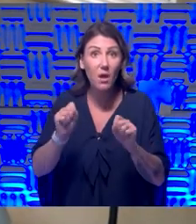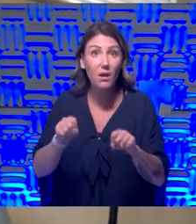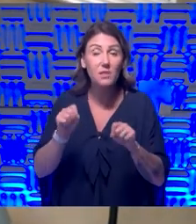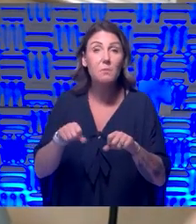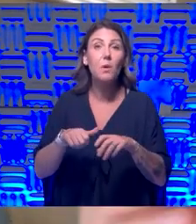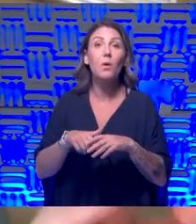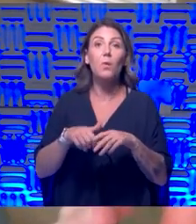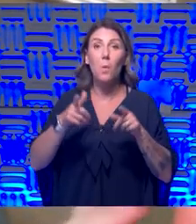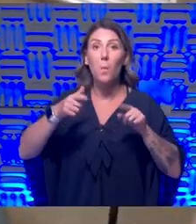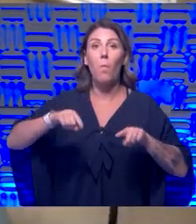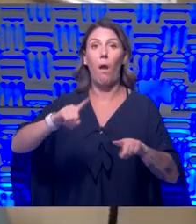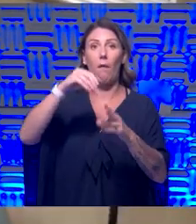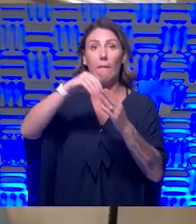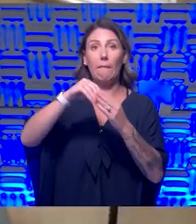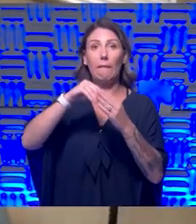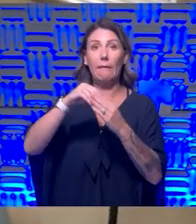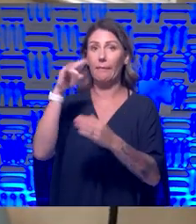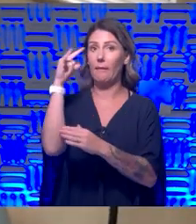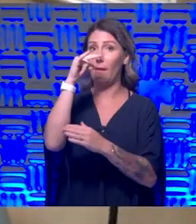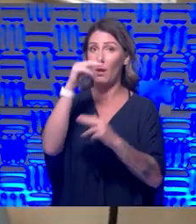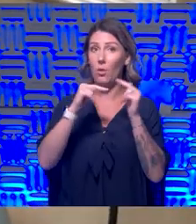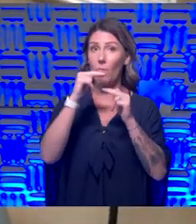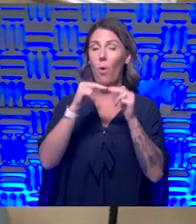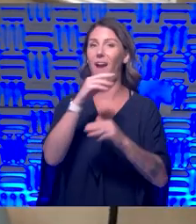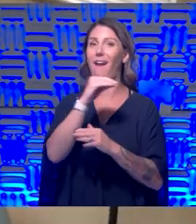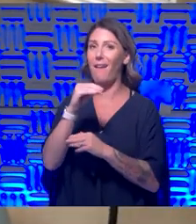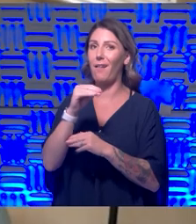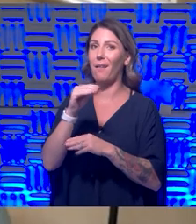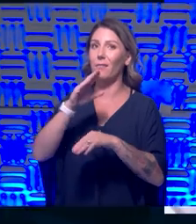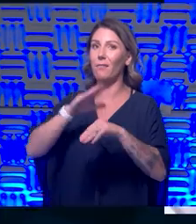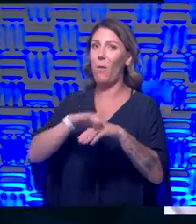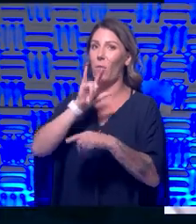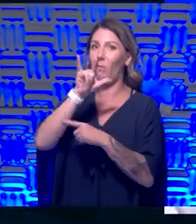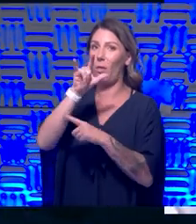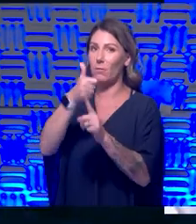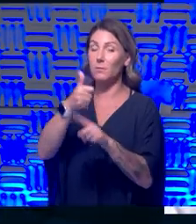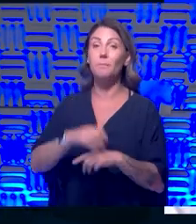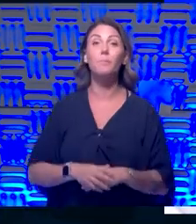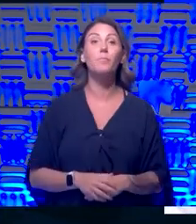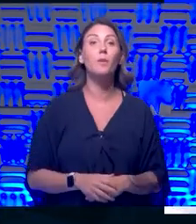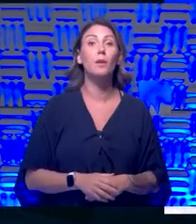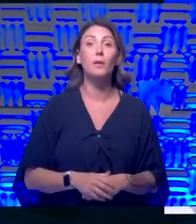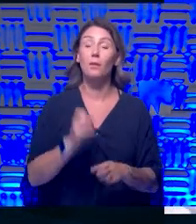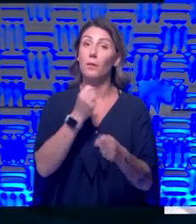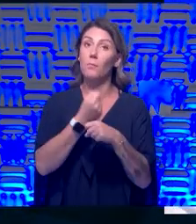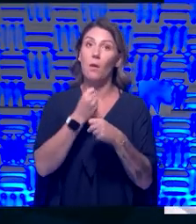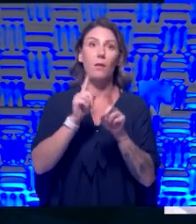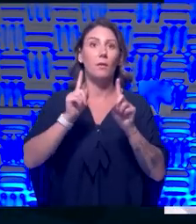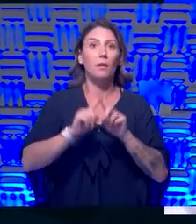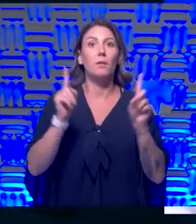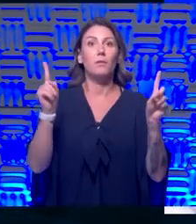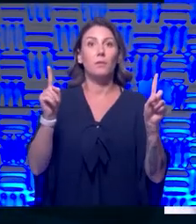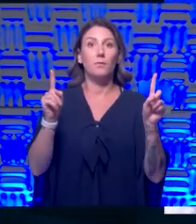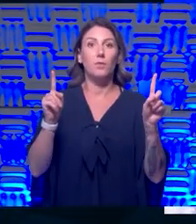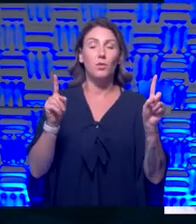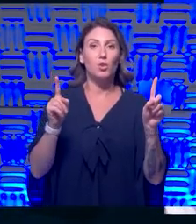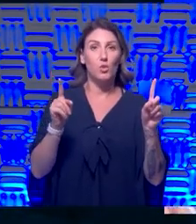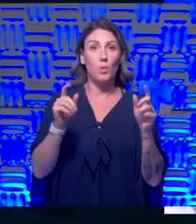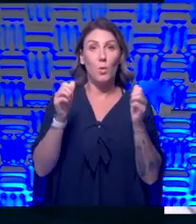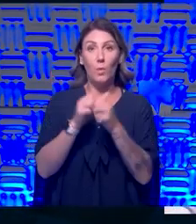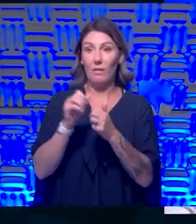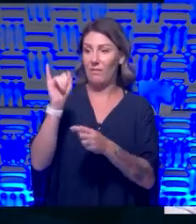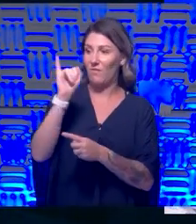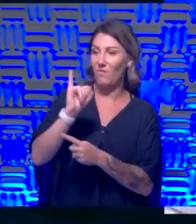airport and also while on the plane. Yeah, I think it just makes such a difference to do this. The pillars of infection